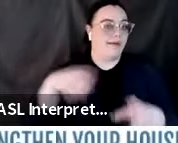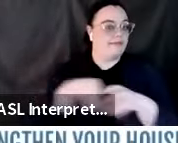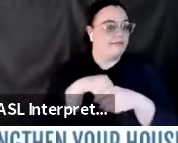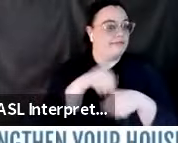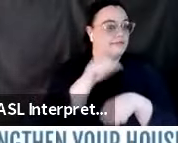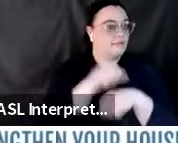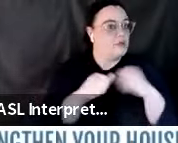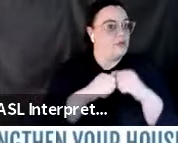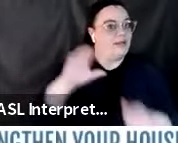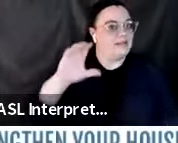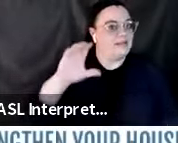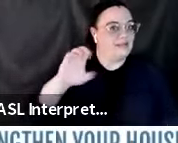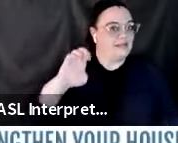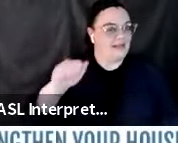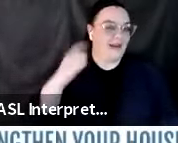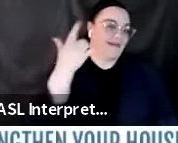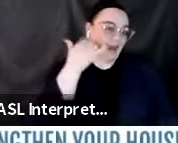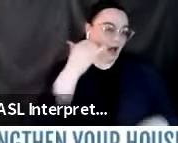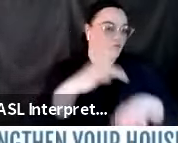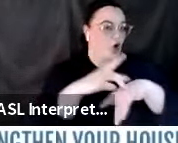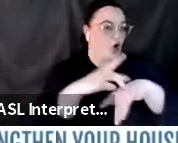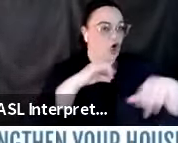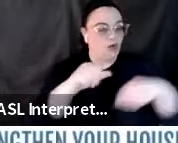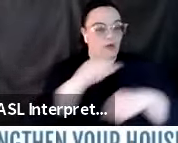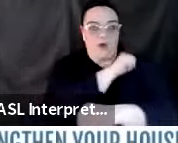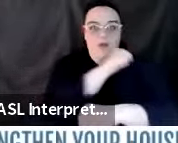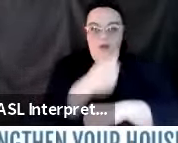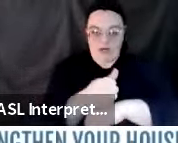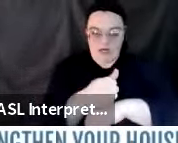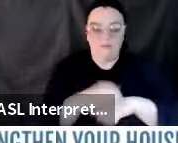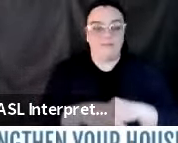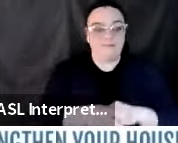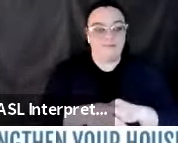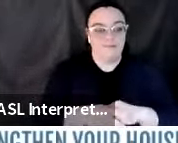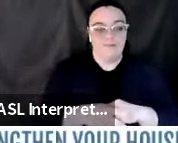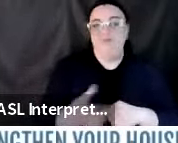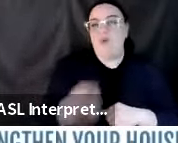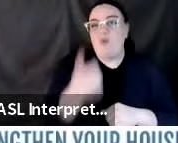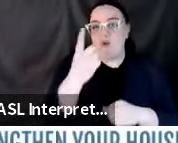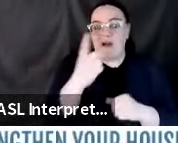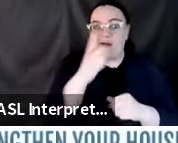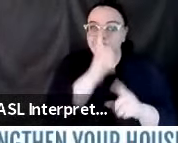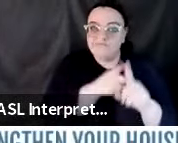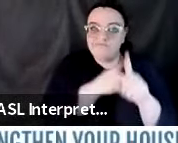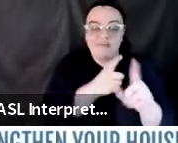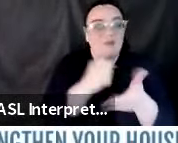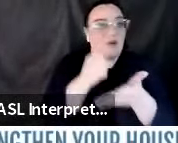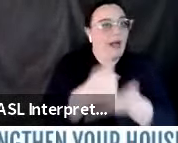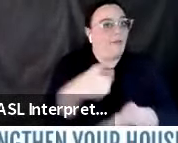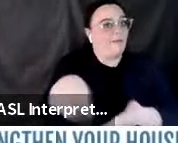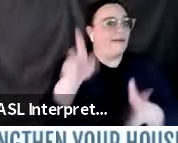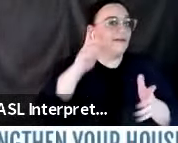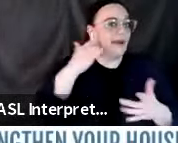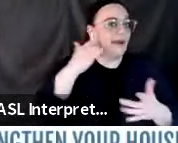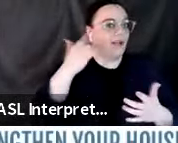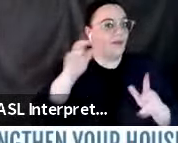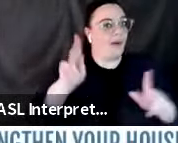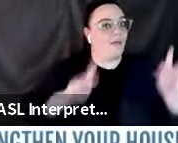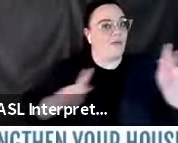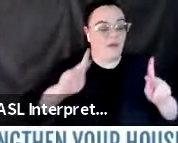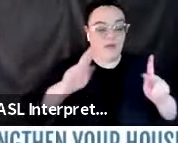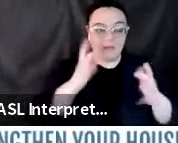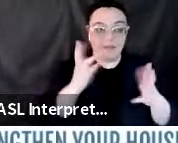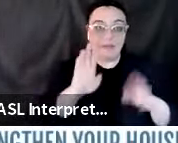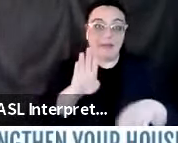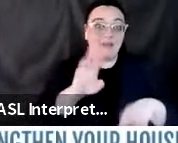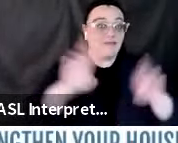of CEA's mission is to educate Californians to get prepared and worry less. And that is why, year after year, we join millions of